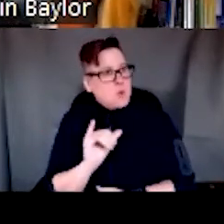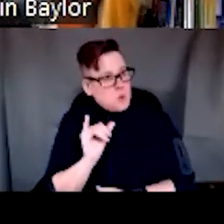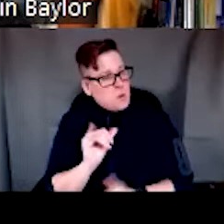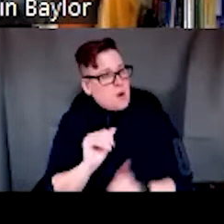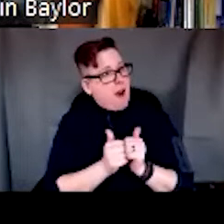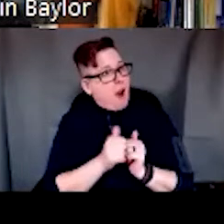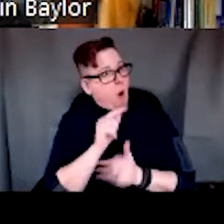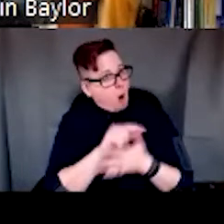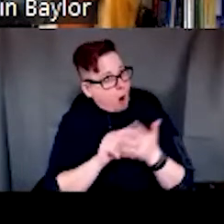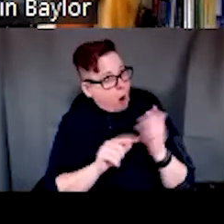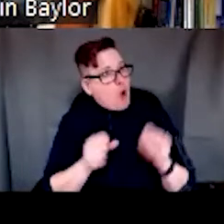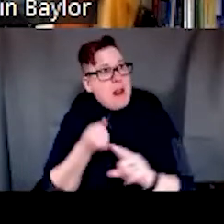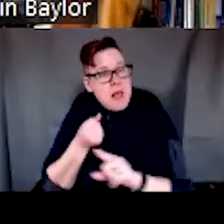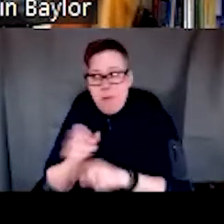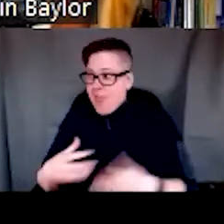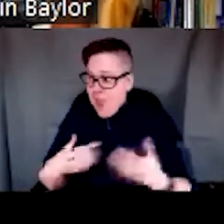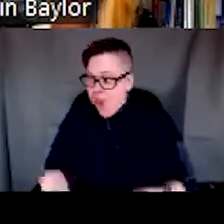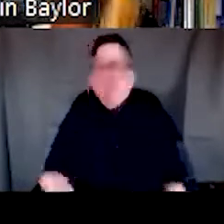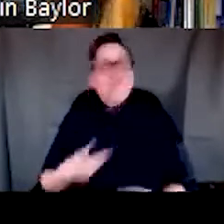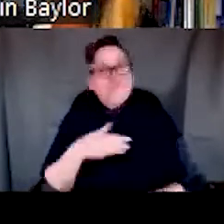client's health was quite powerful as well.